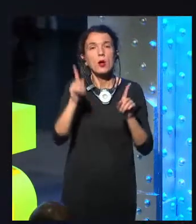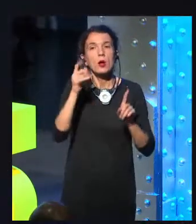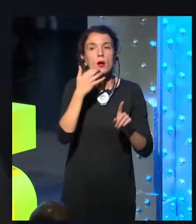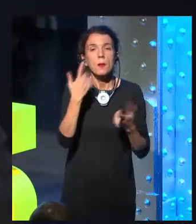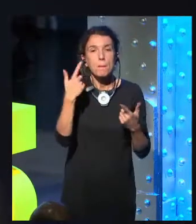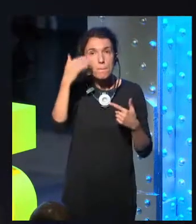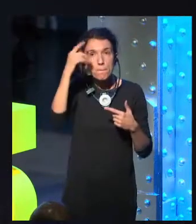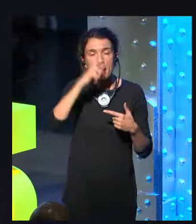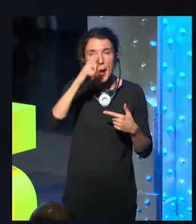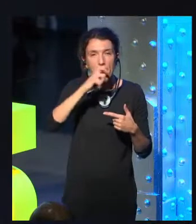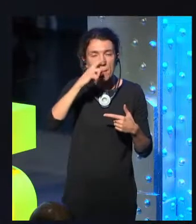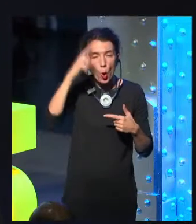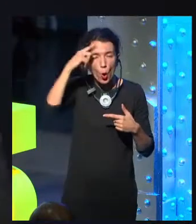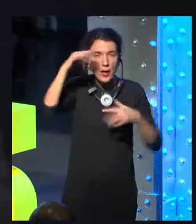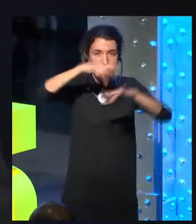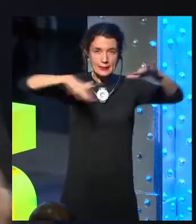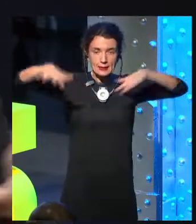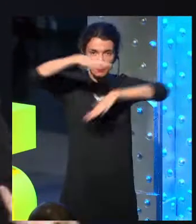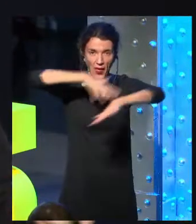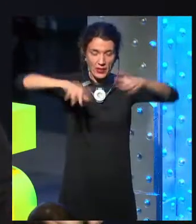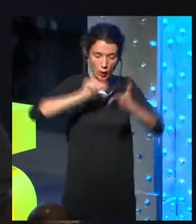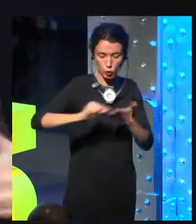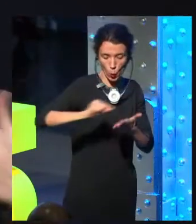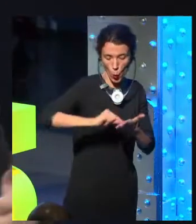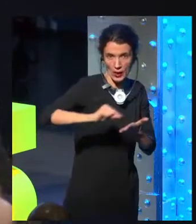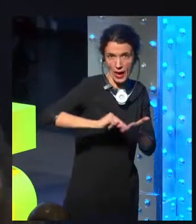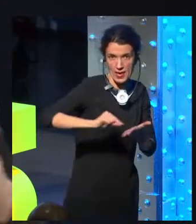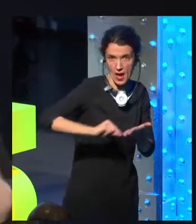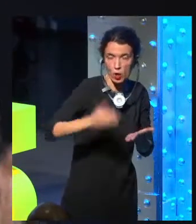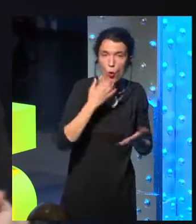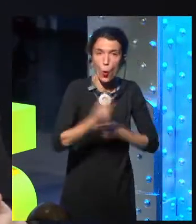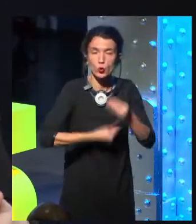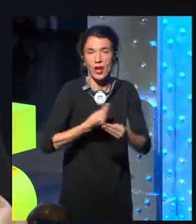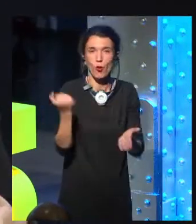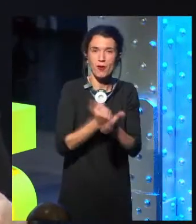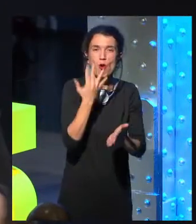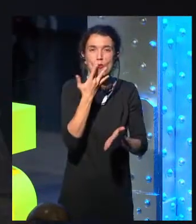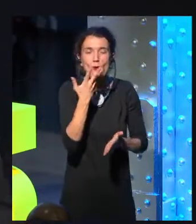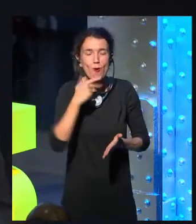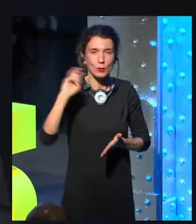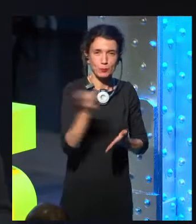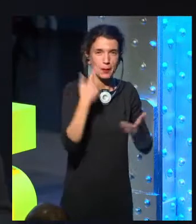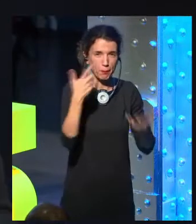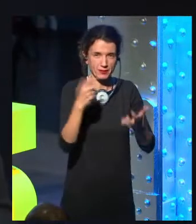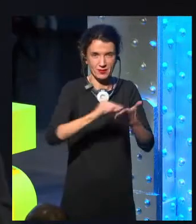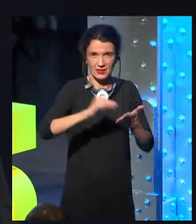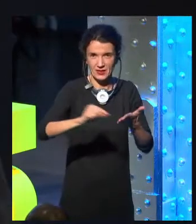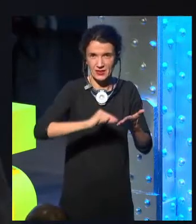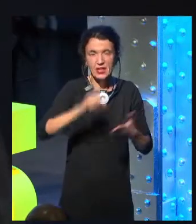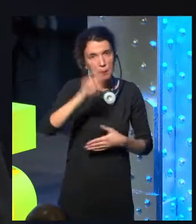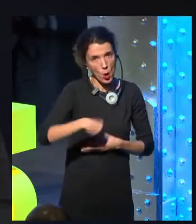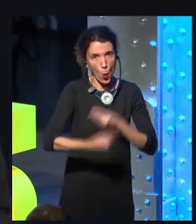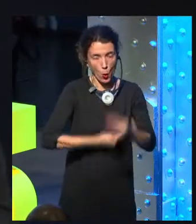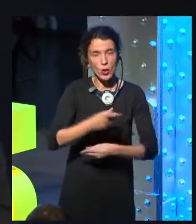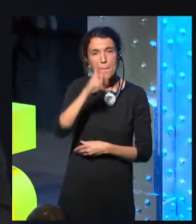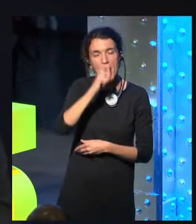dimensions. That doesn't mean that we shouldn't have textbooks on things like that as reference guides. There's a whole different thing behind that, but I think